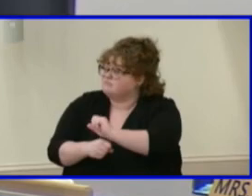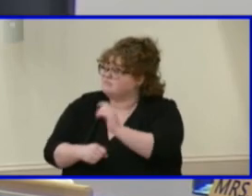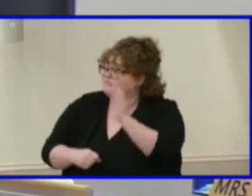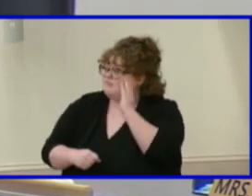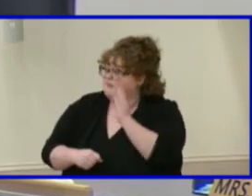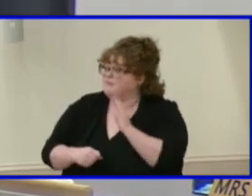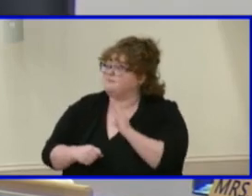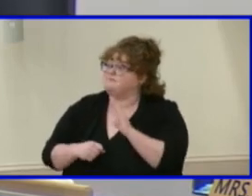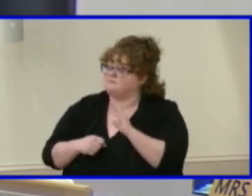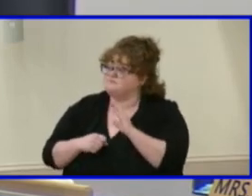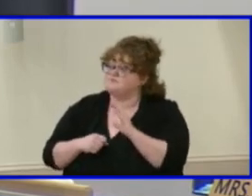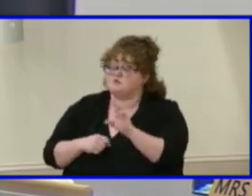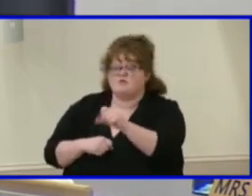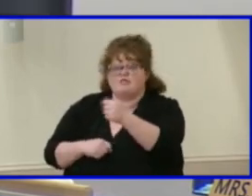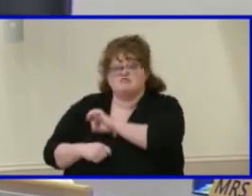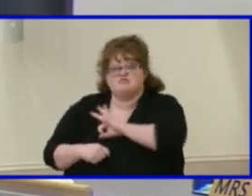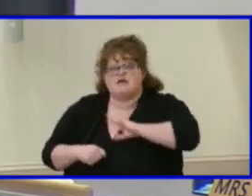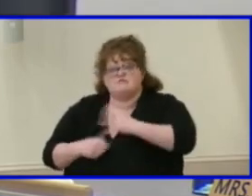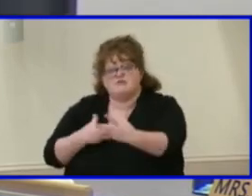is um